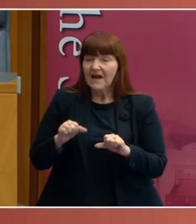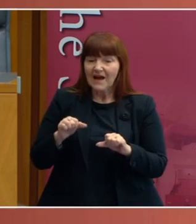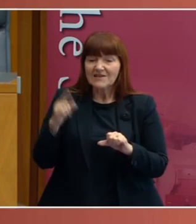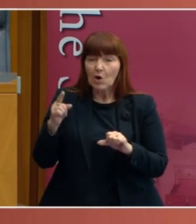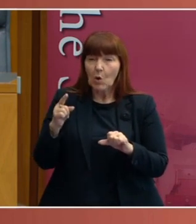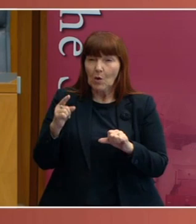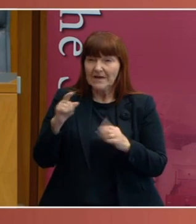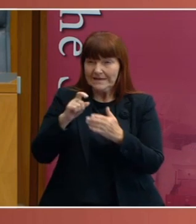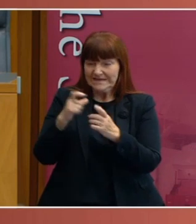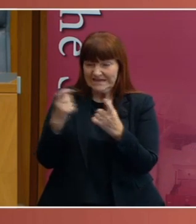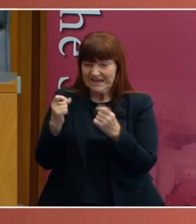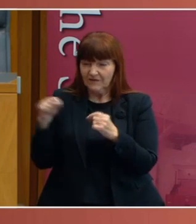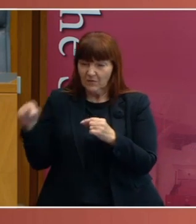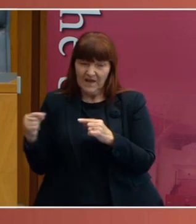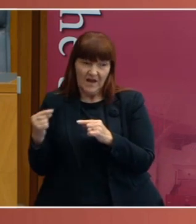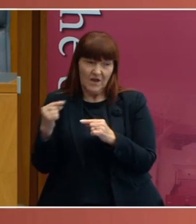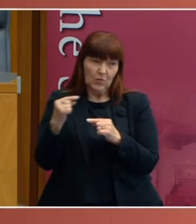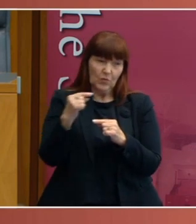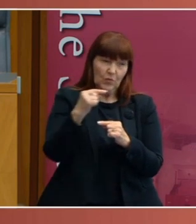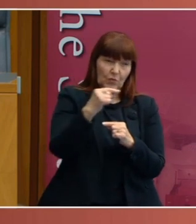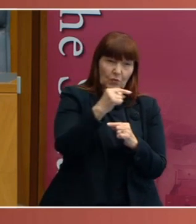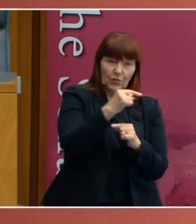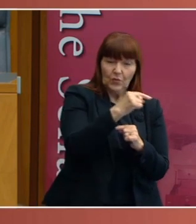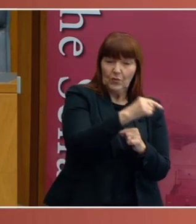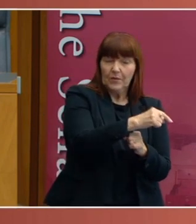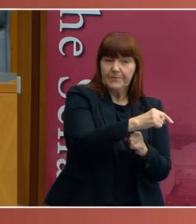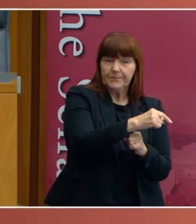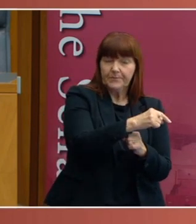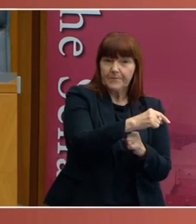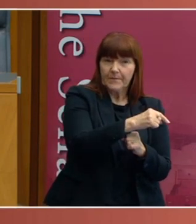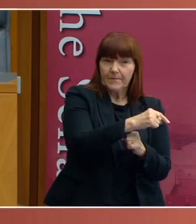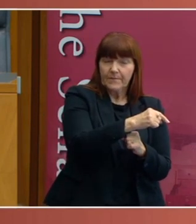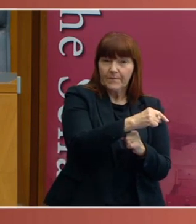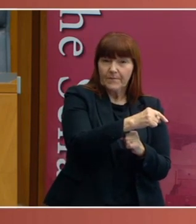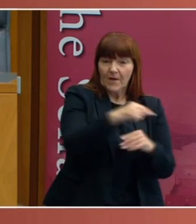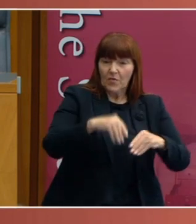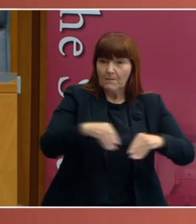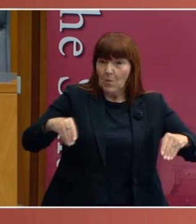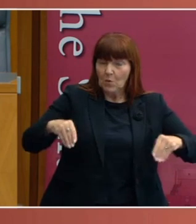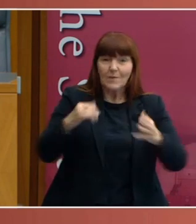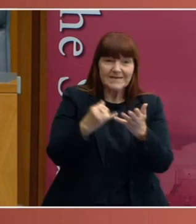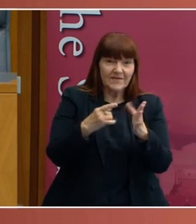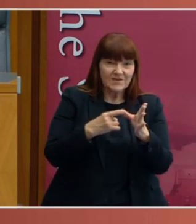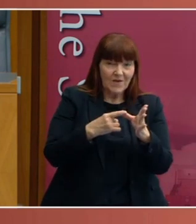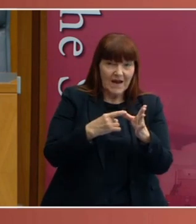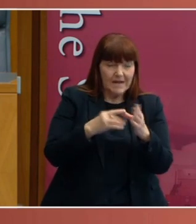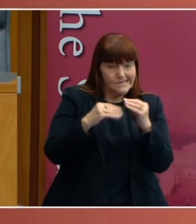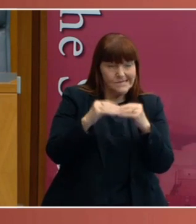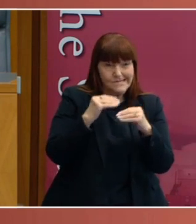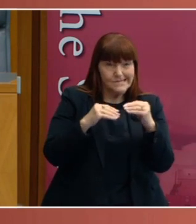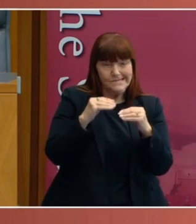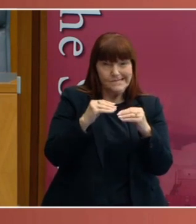point to another point, and so she managed to get herself all the way up to the border with South Australia, and then she managed to get